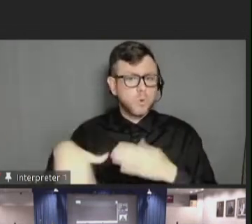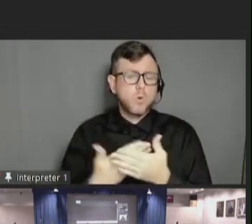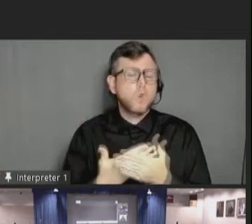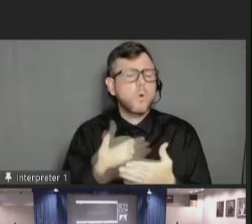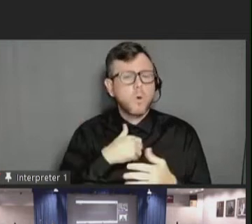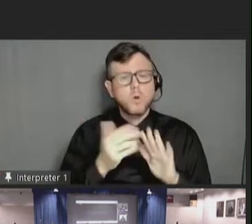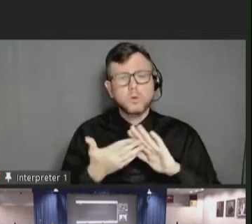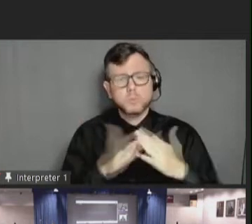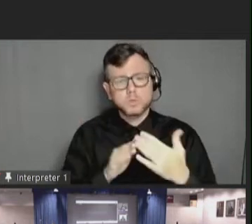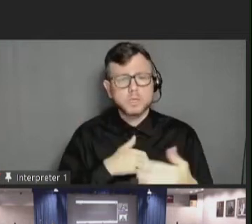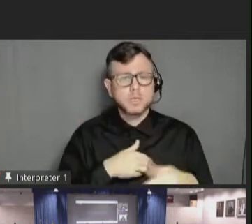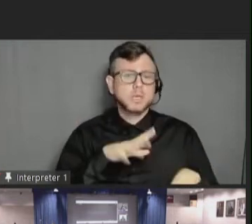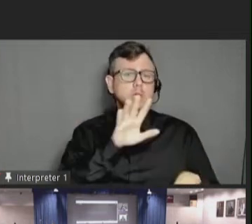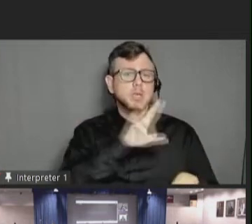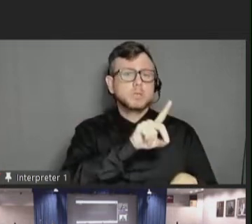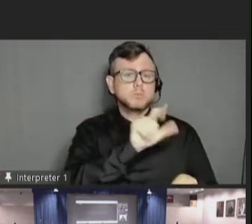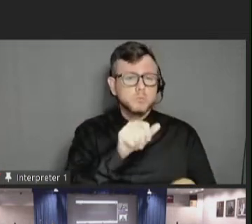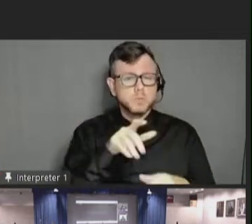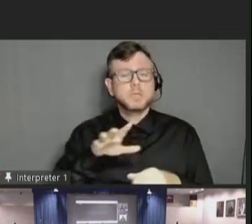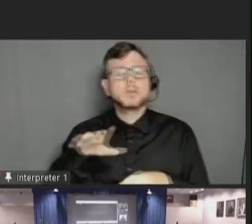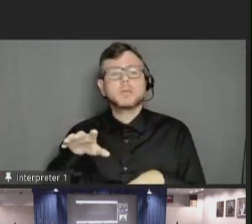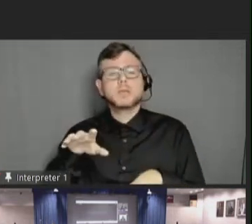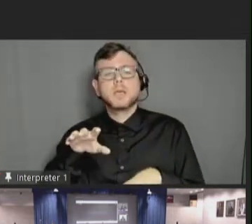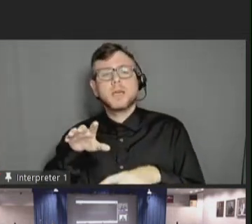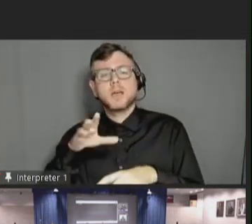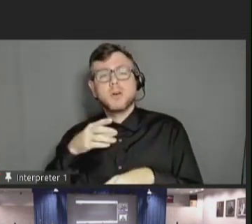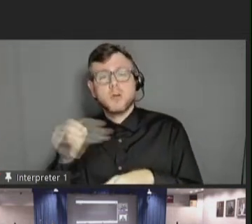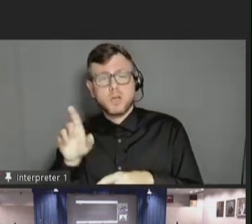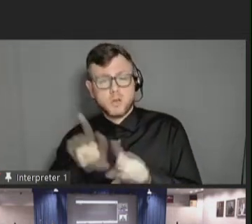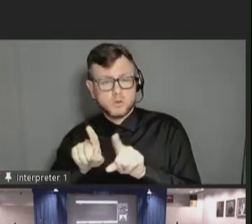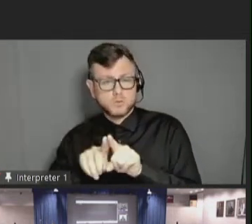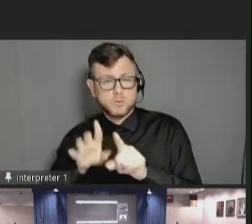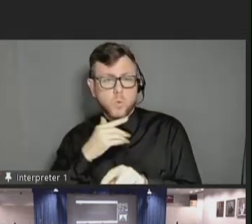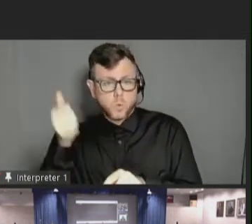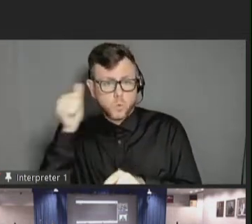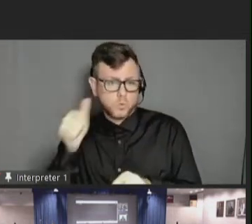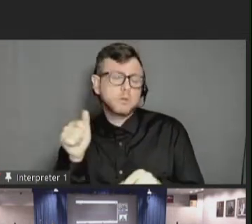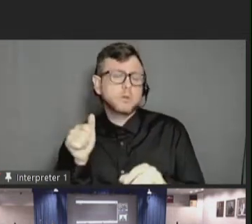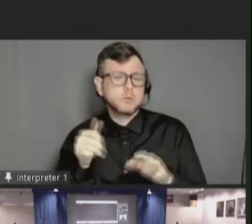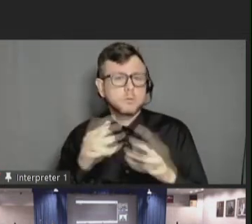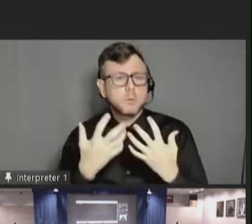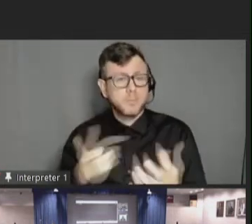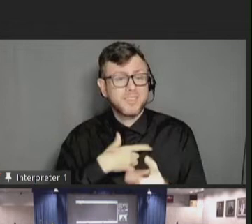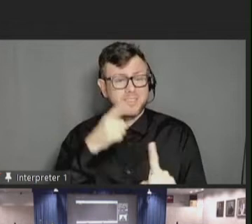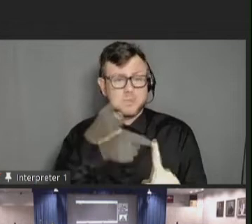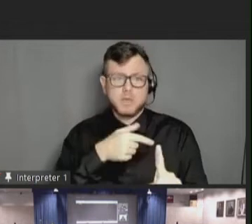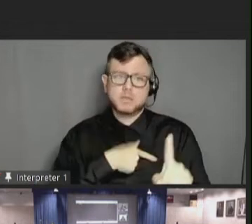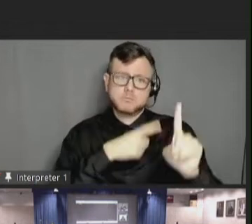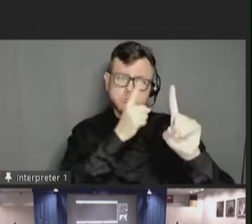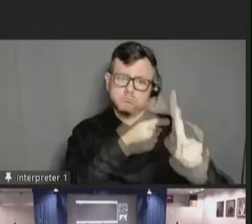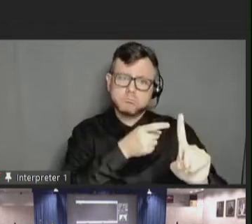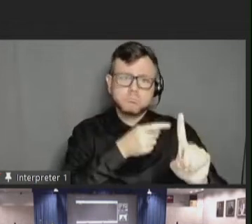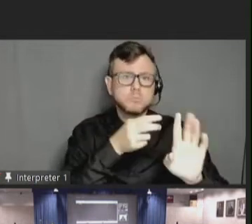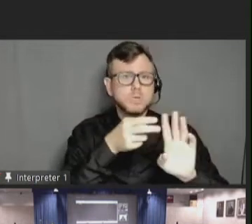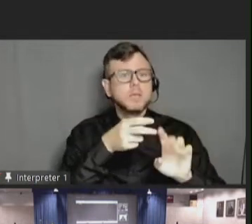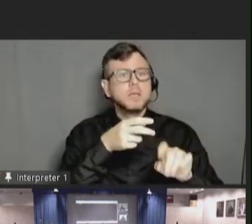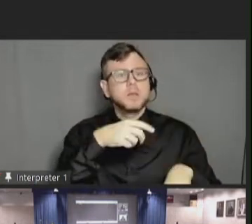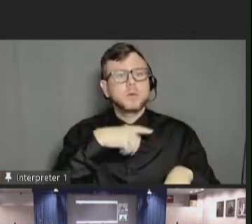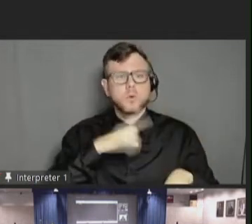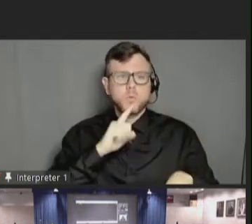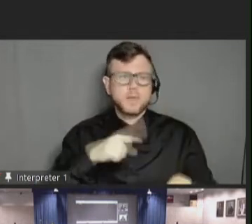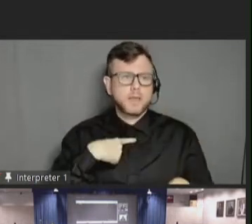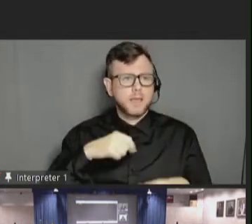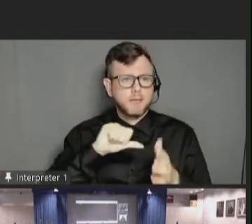disability and aging populations. This PSA highlights some of the special moments and really underscores the impact